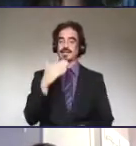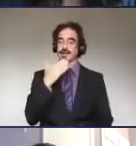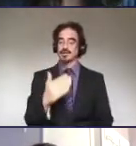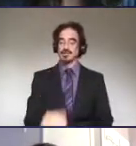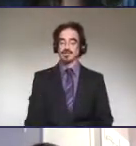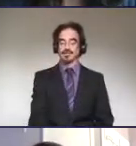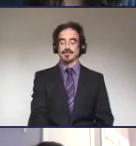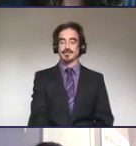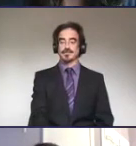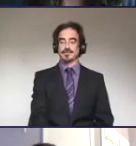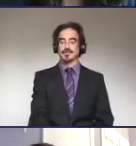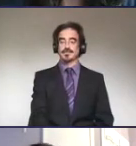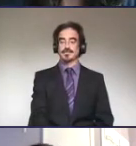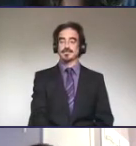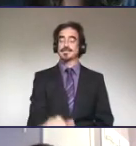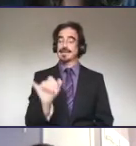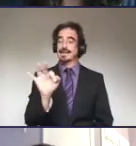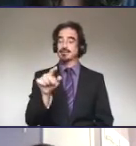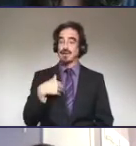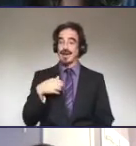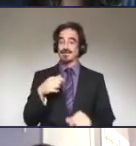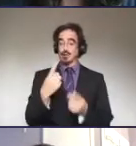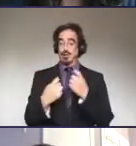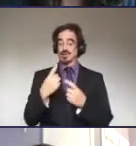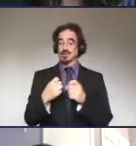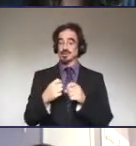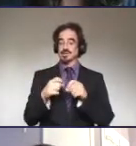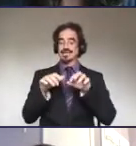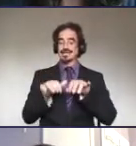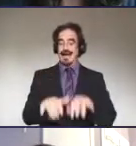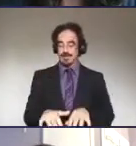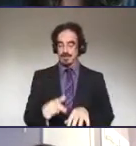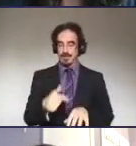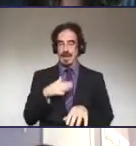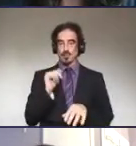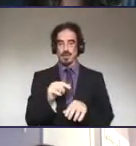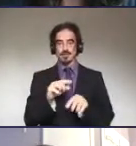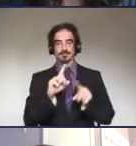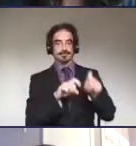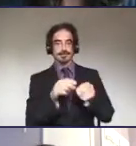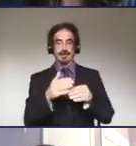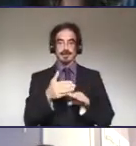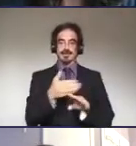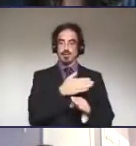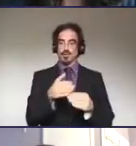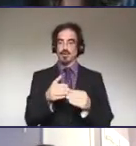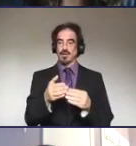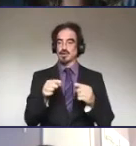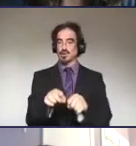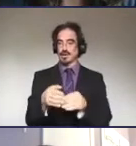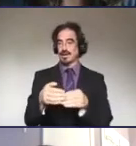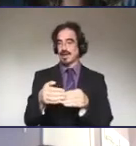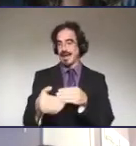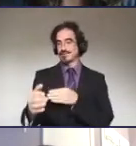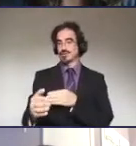If you have questions, please type them in the chat and I will field questions during and after the webinar. This webinar will be